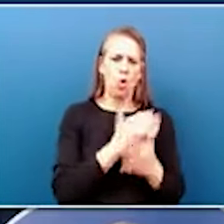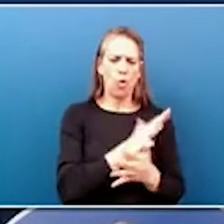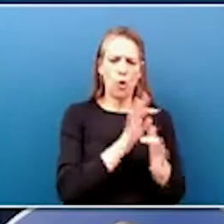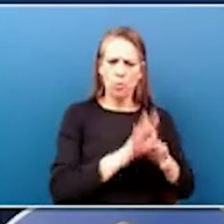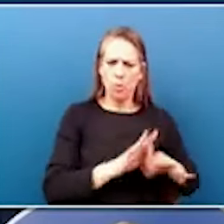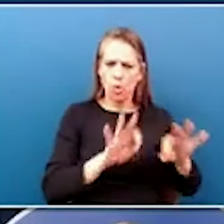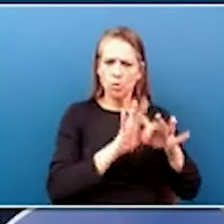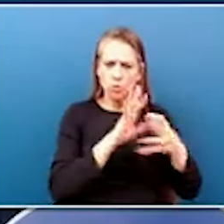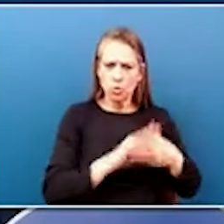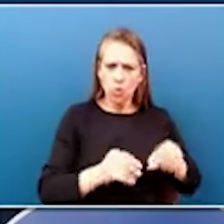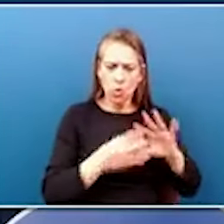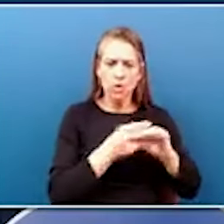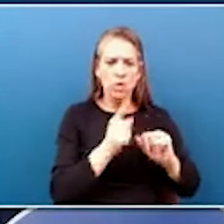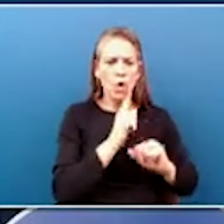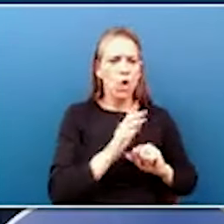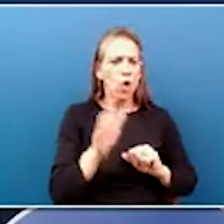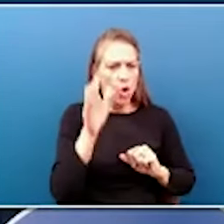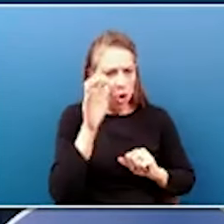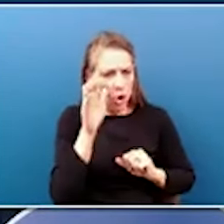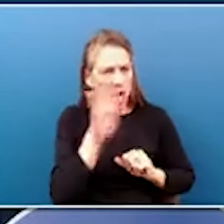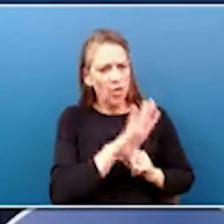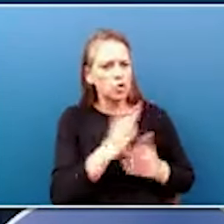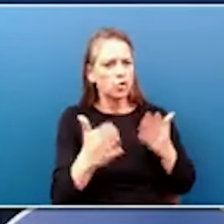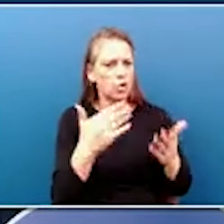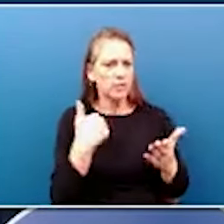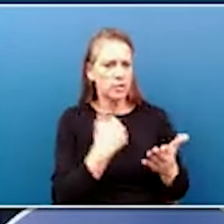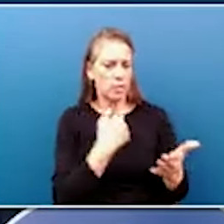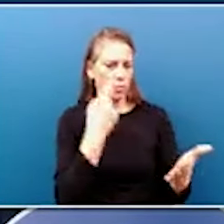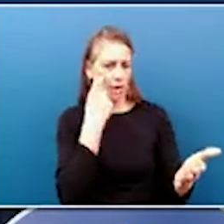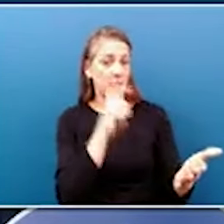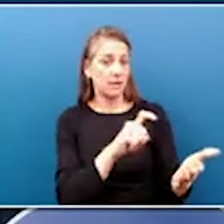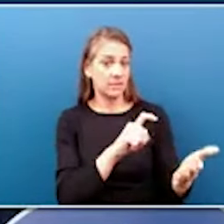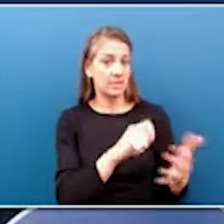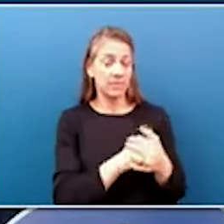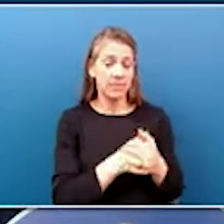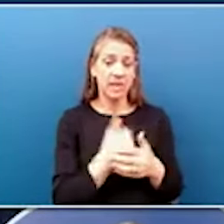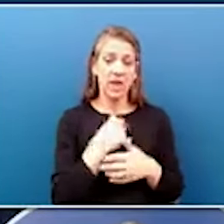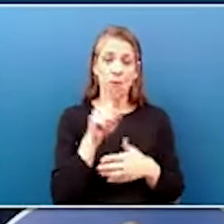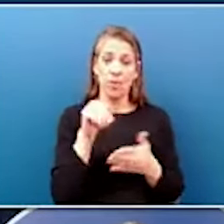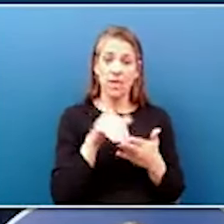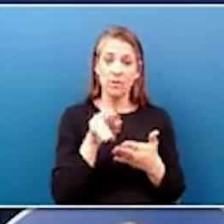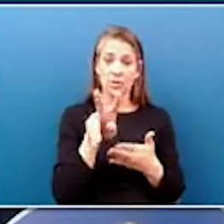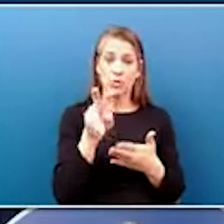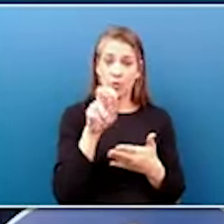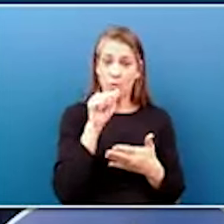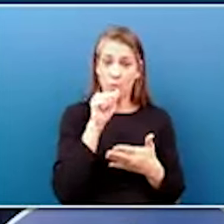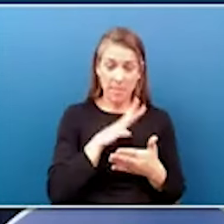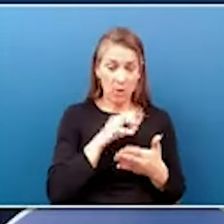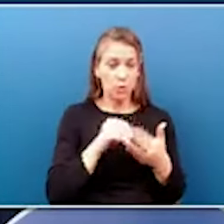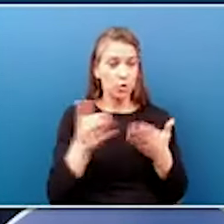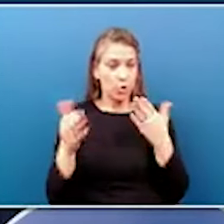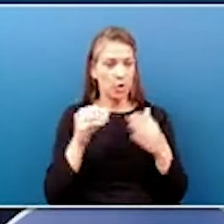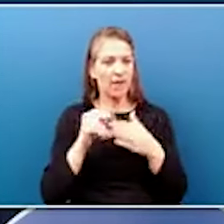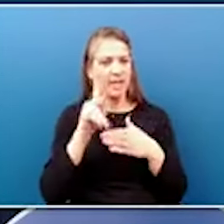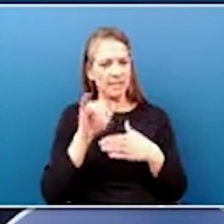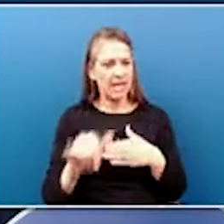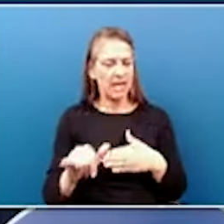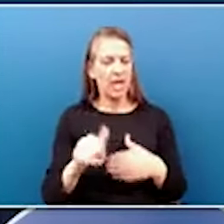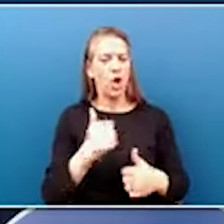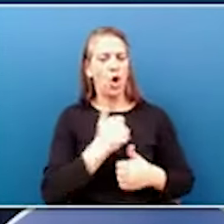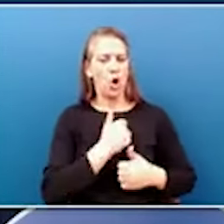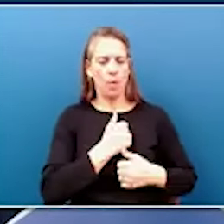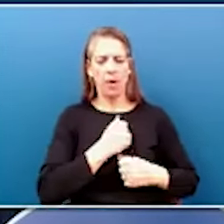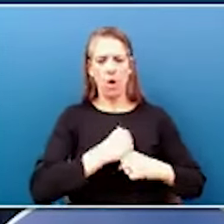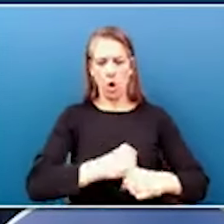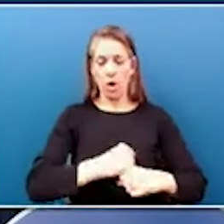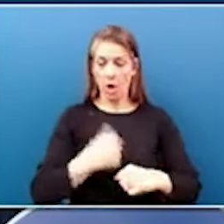and that the service is recognized. Today, there are more than 1,200 women serving in the Kentucky Army Guard. Our state has